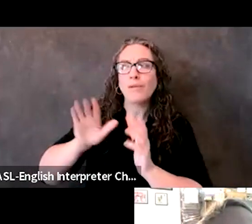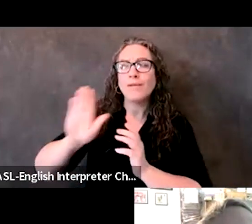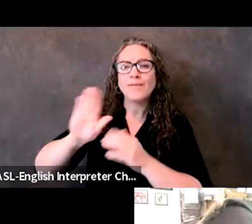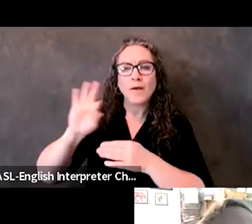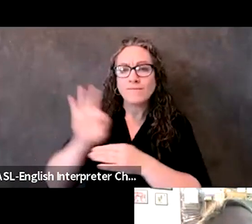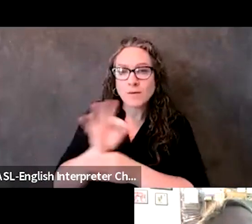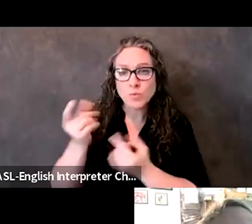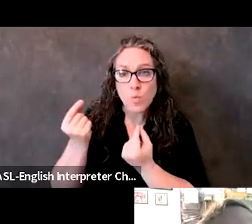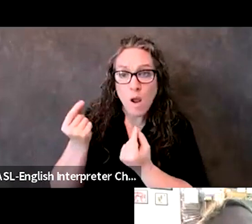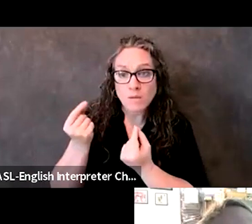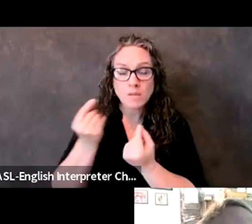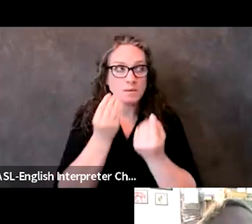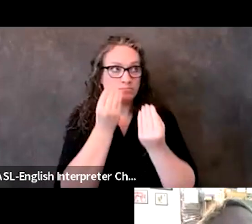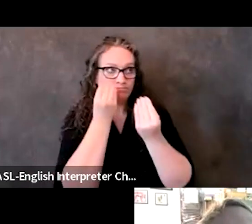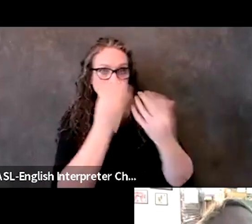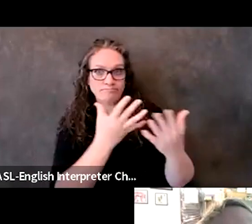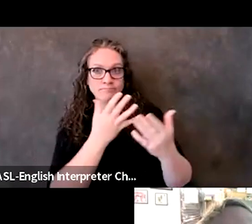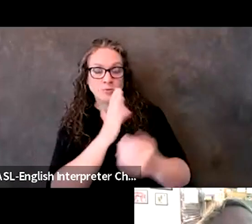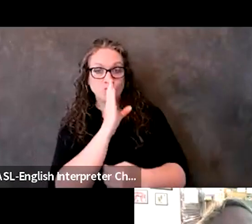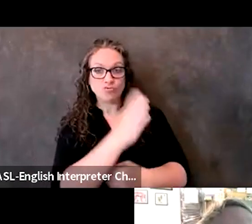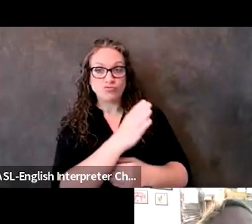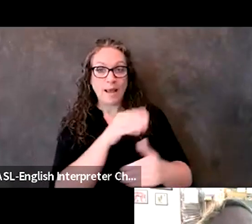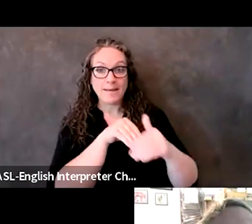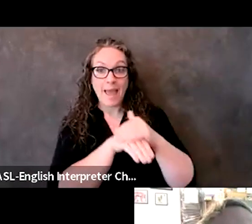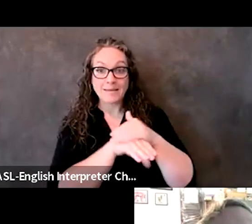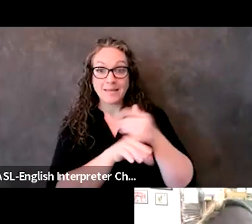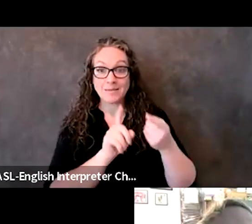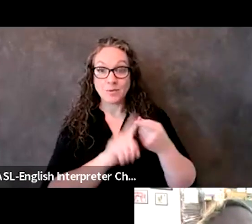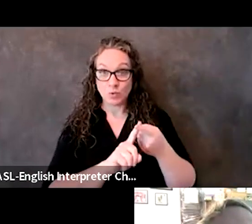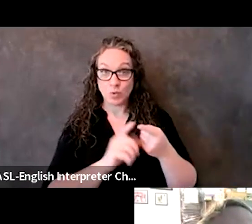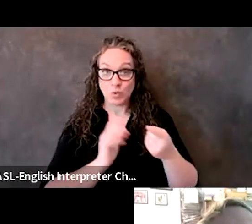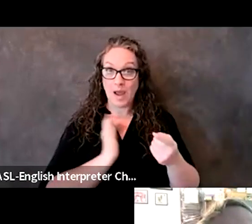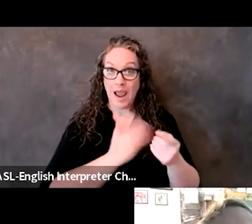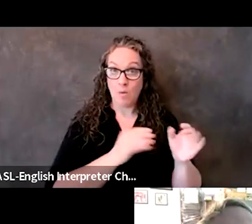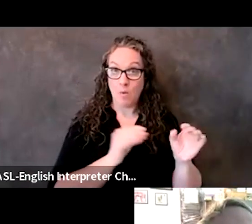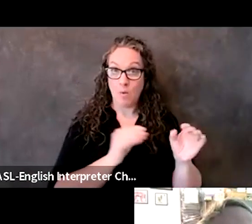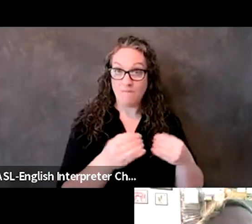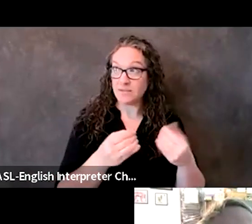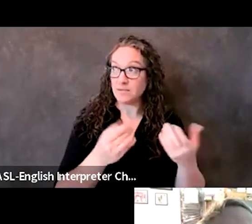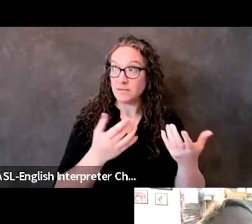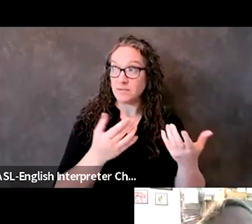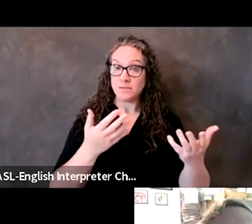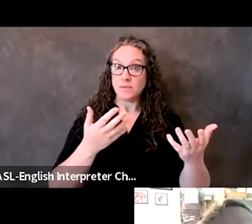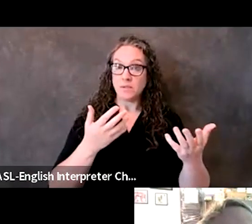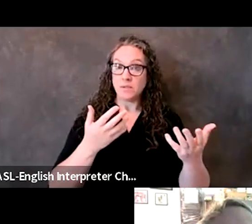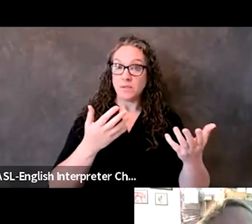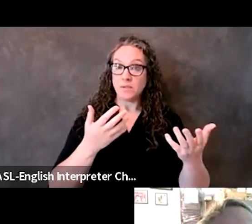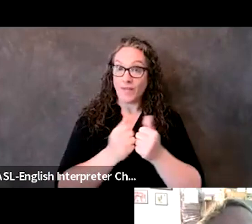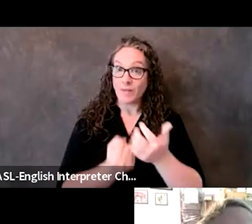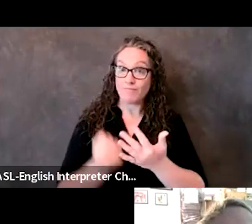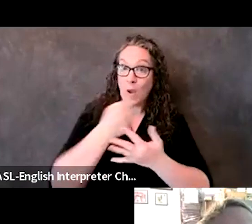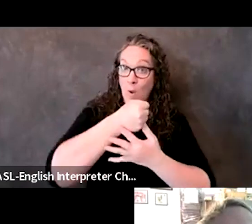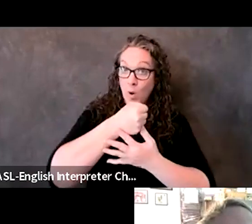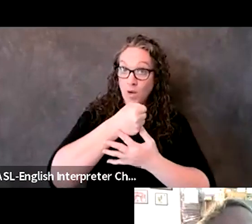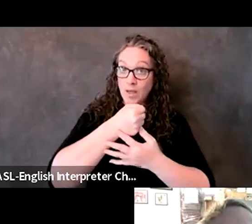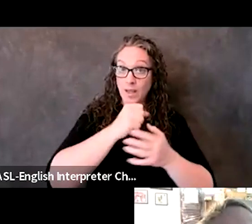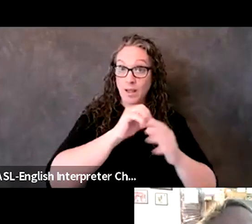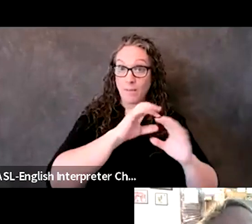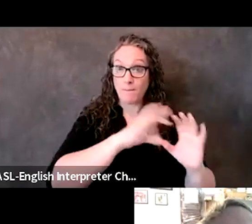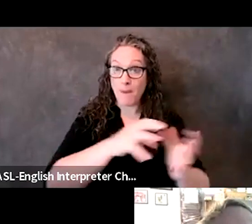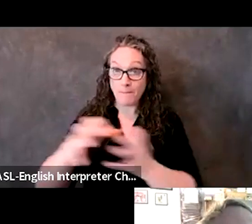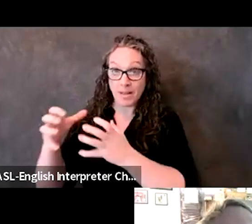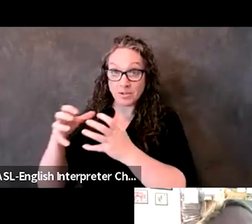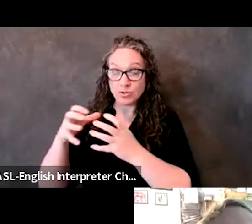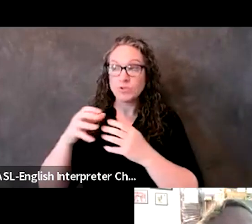Emergency Management not only direct access, you know, to our priority populations, but in reverse, we get to plan